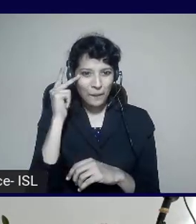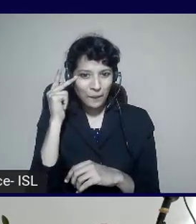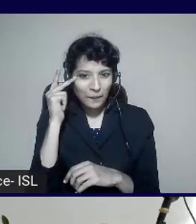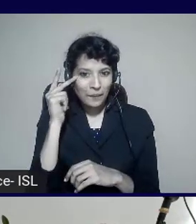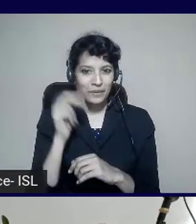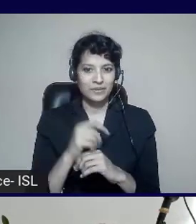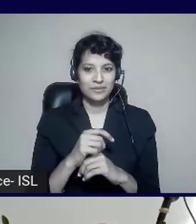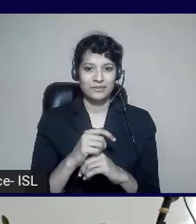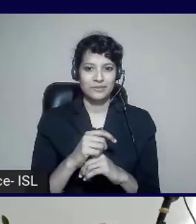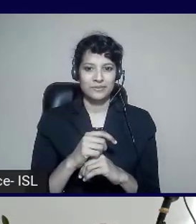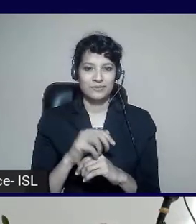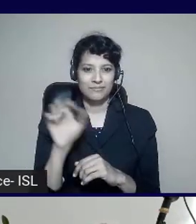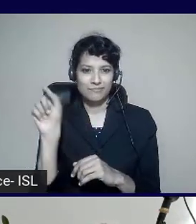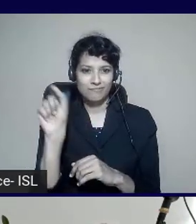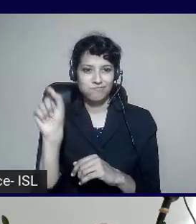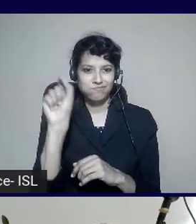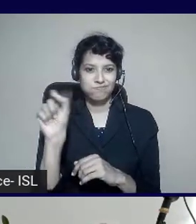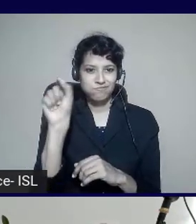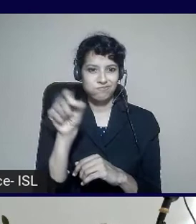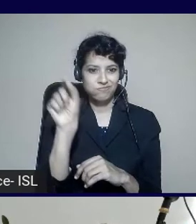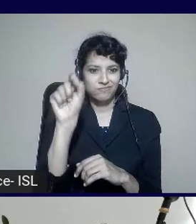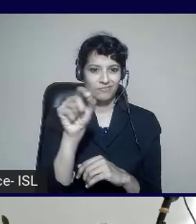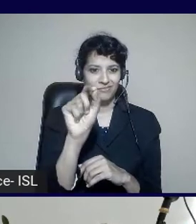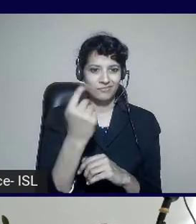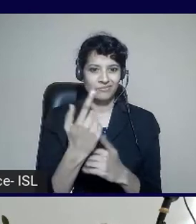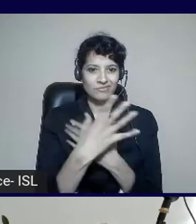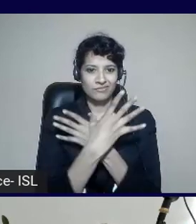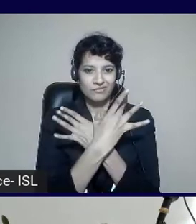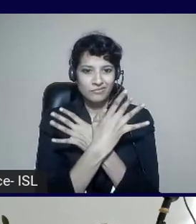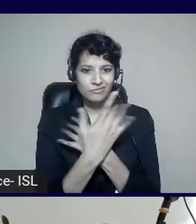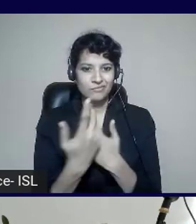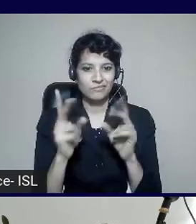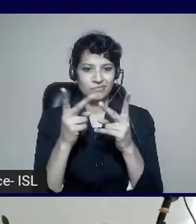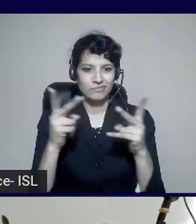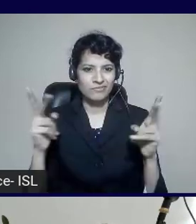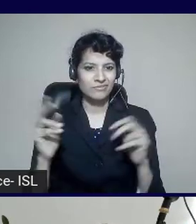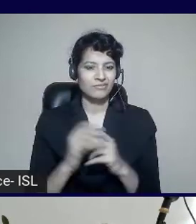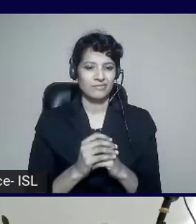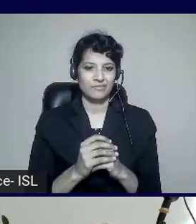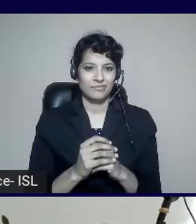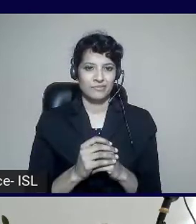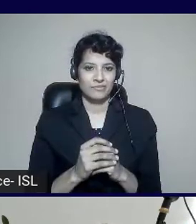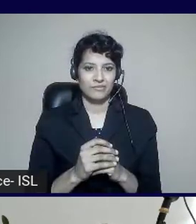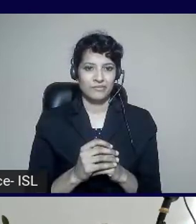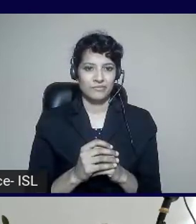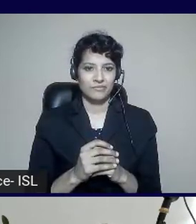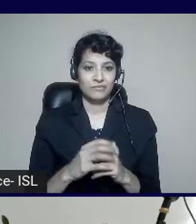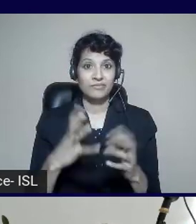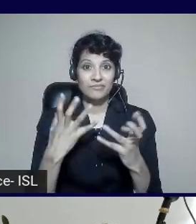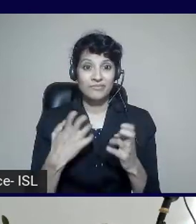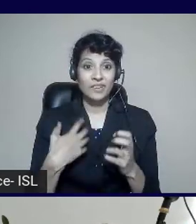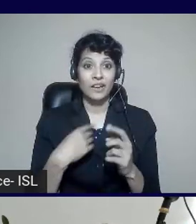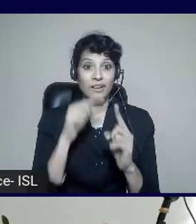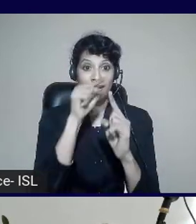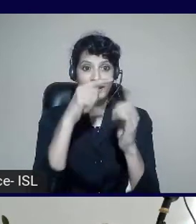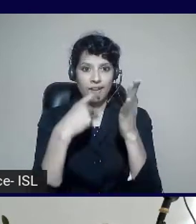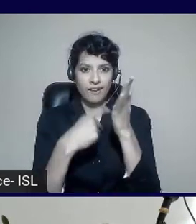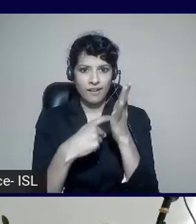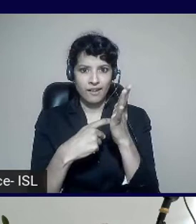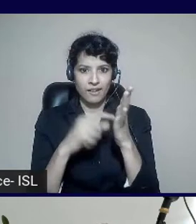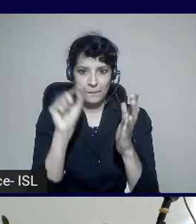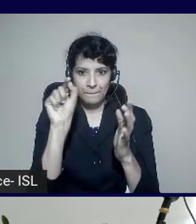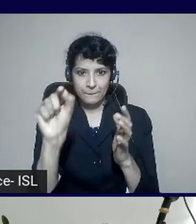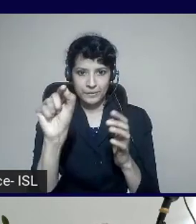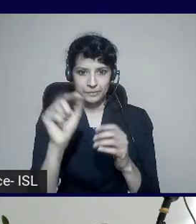font's a bit too small there. I want to click on, and you can see that Immersive Reader button there. So I'm going to click on the Immersive Reader button. And now it's going to create an Immersive